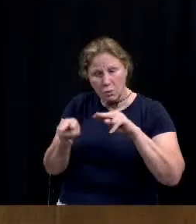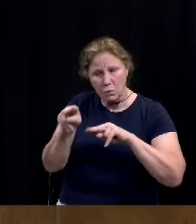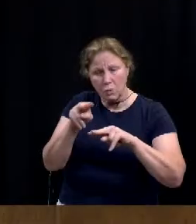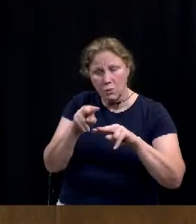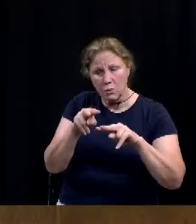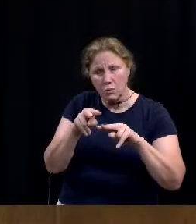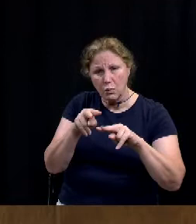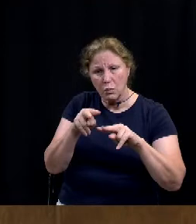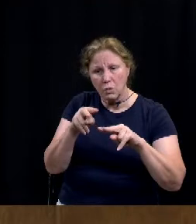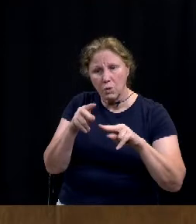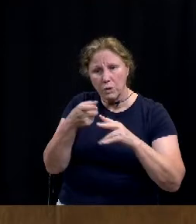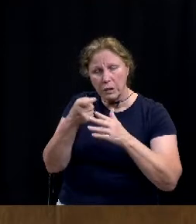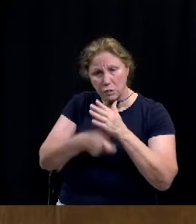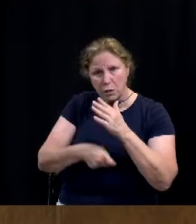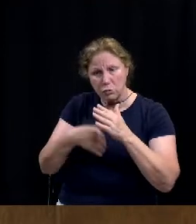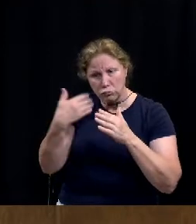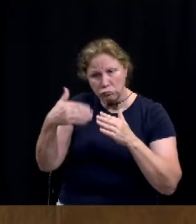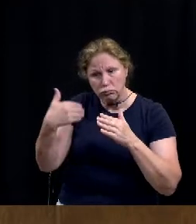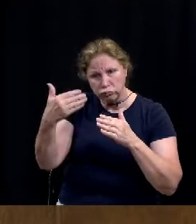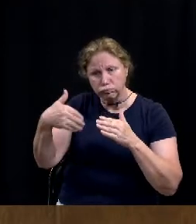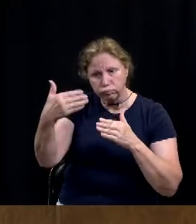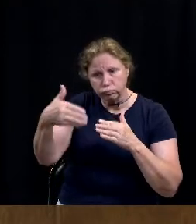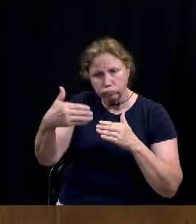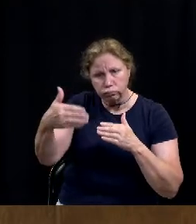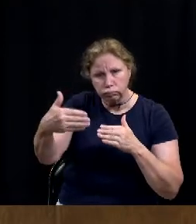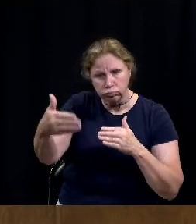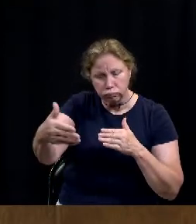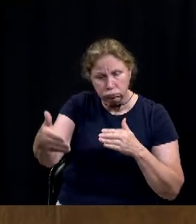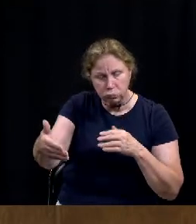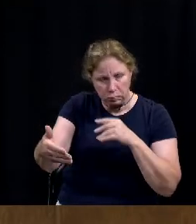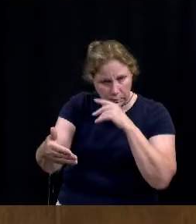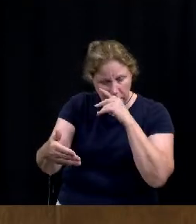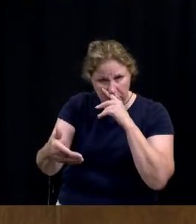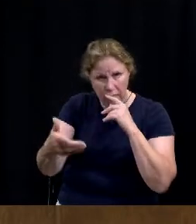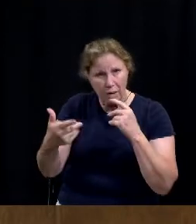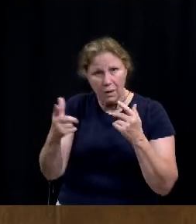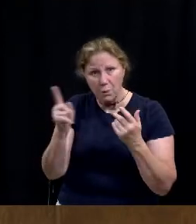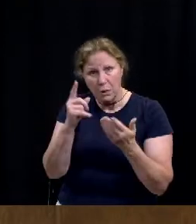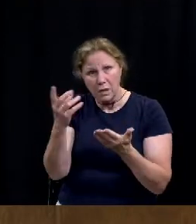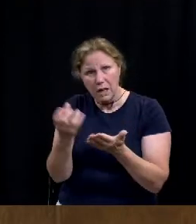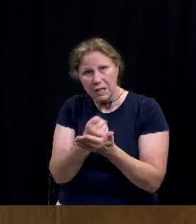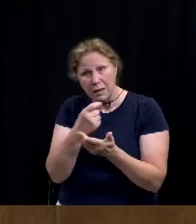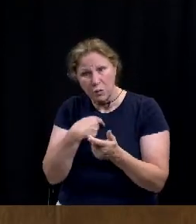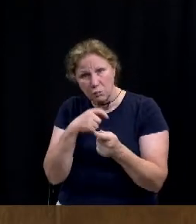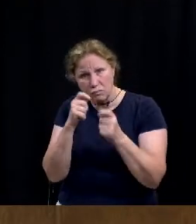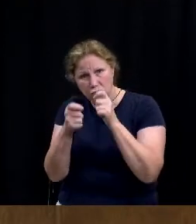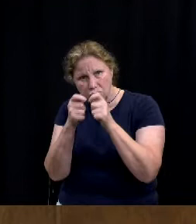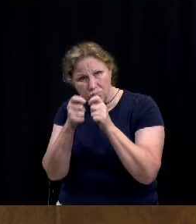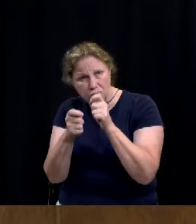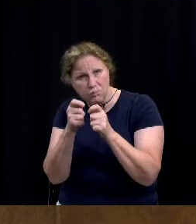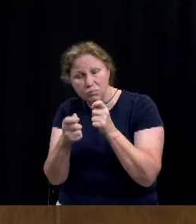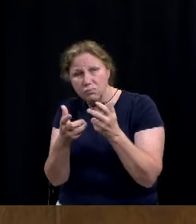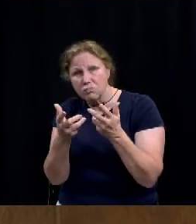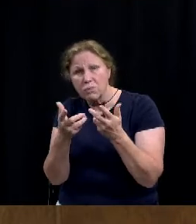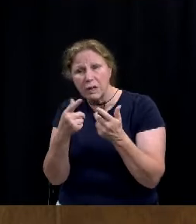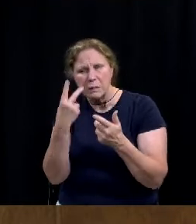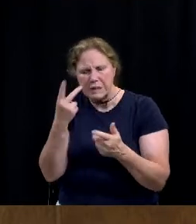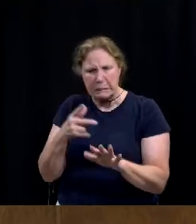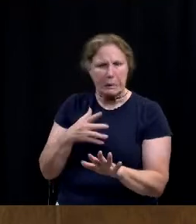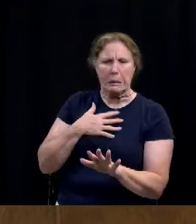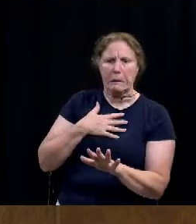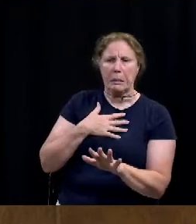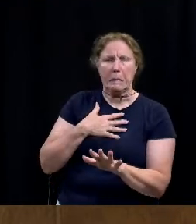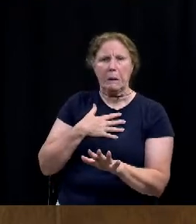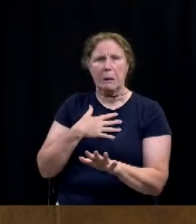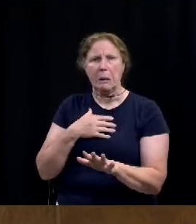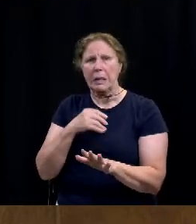the fee structure as we implement it. Is there opportunity for tweaks in there as we see something that clearly was an